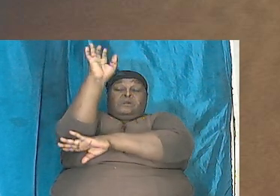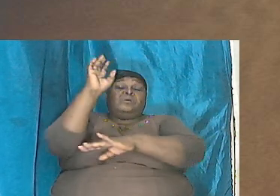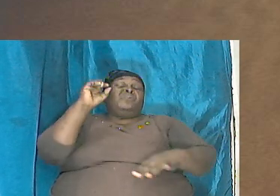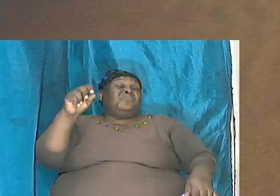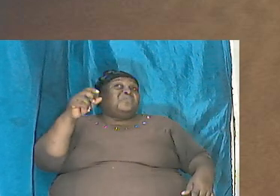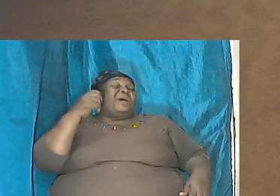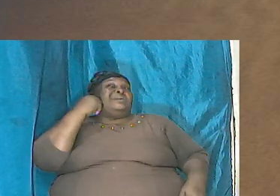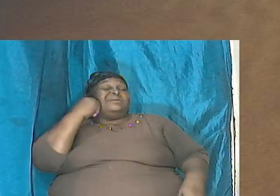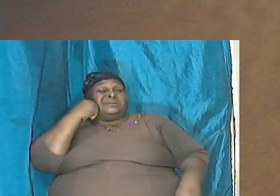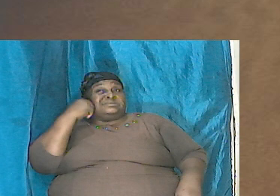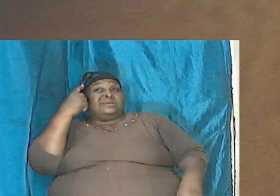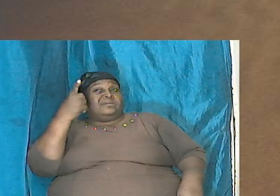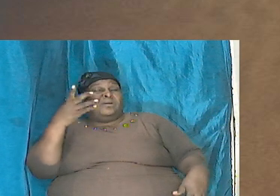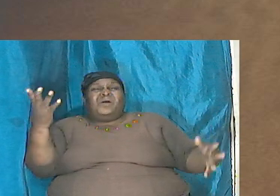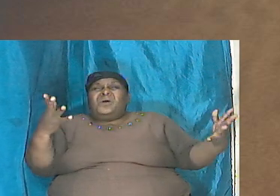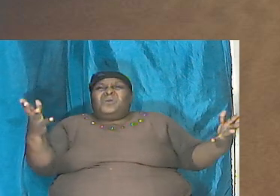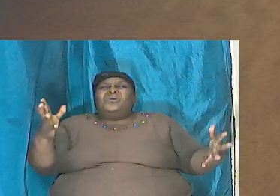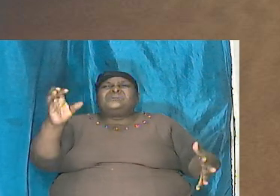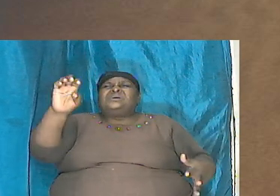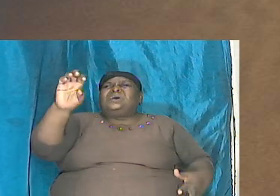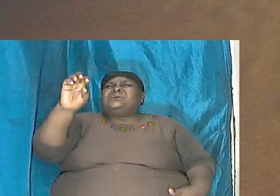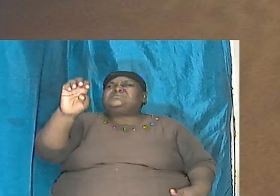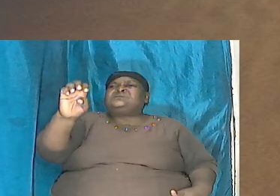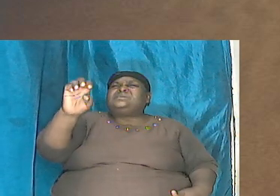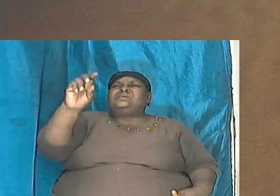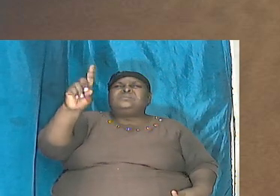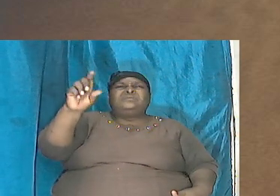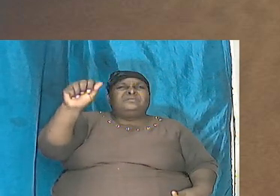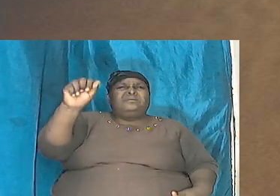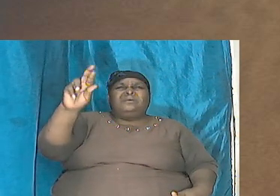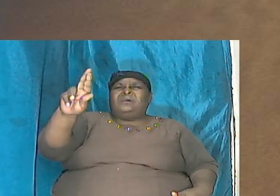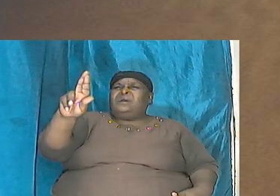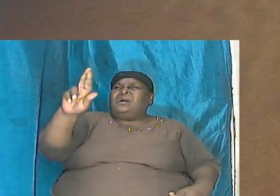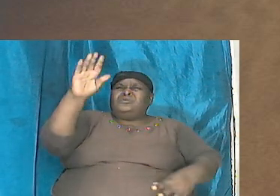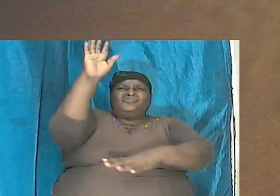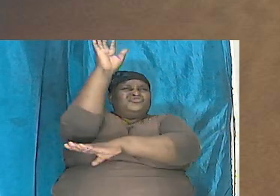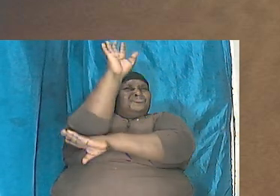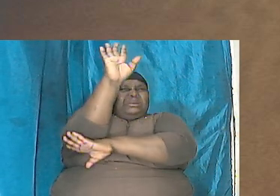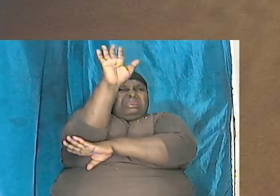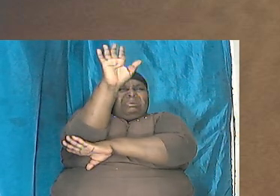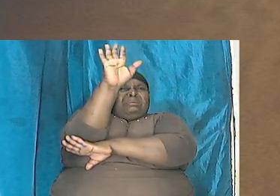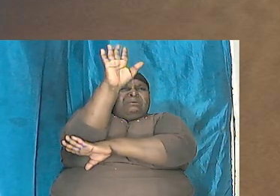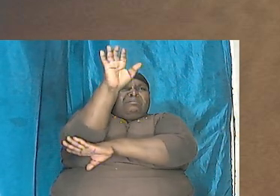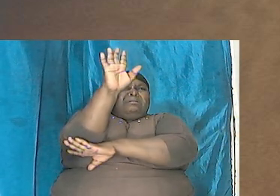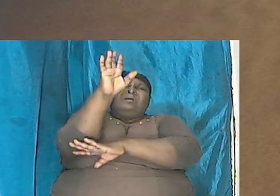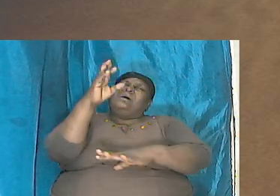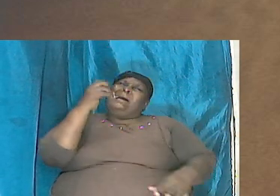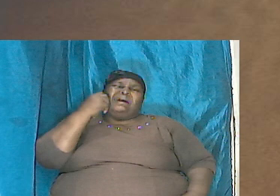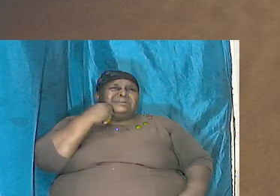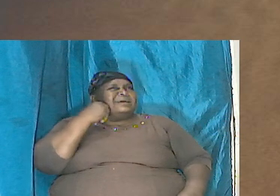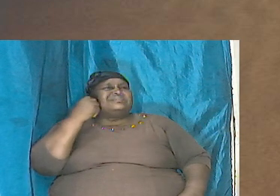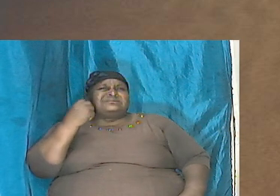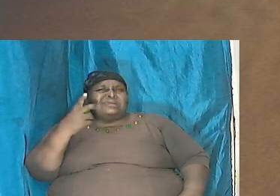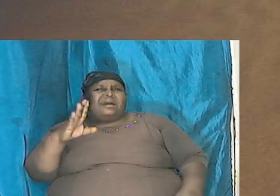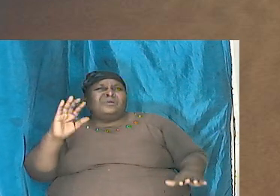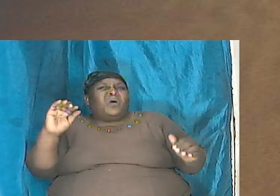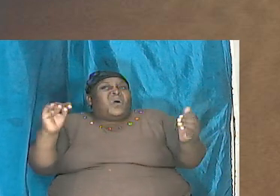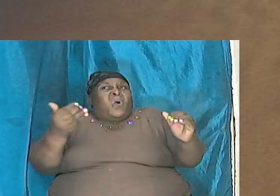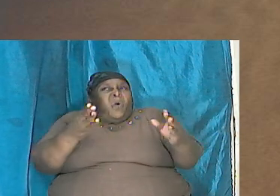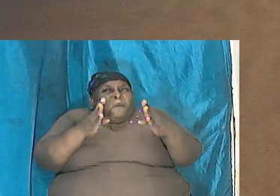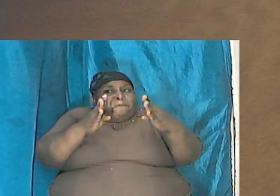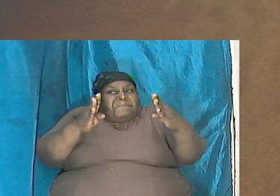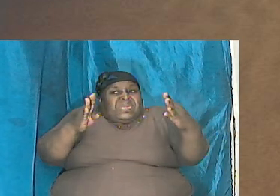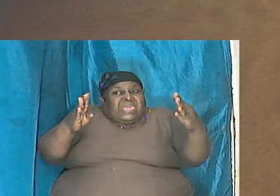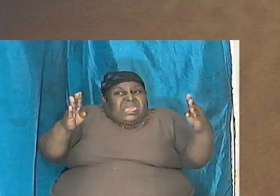what a cedar tree is like do we understand how huge